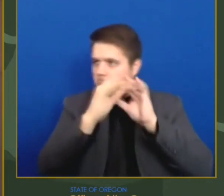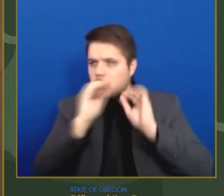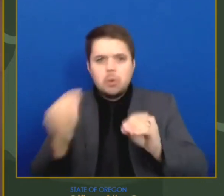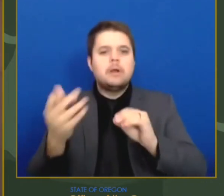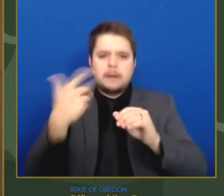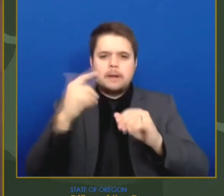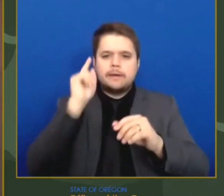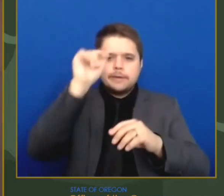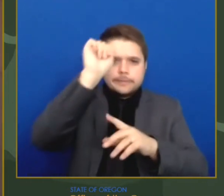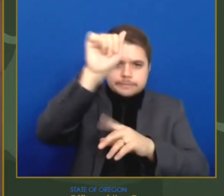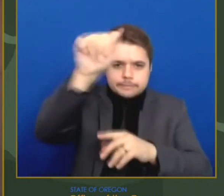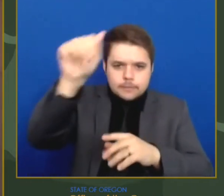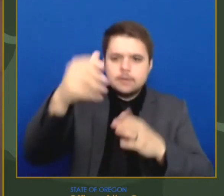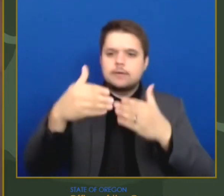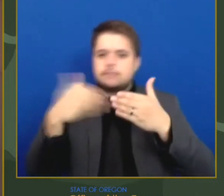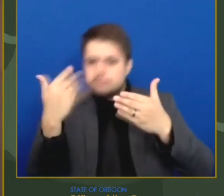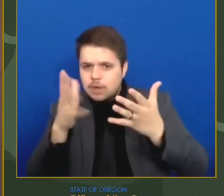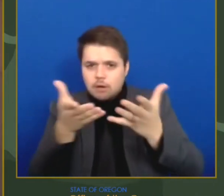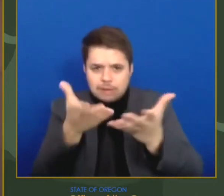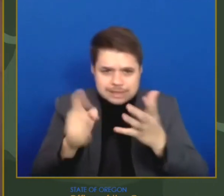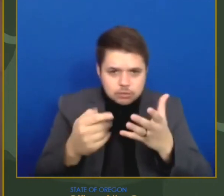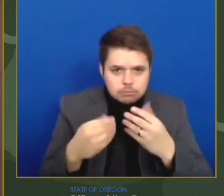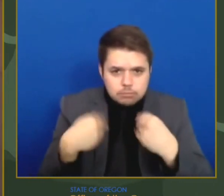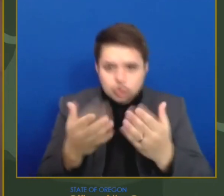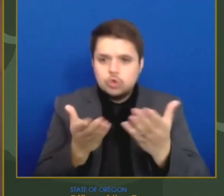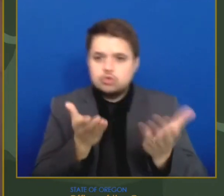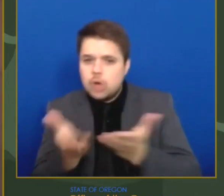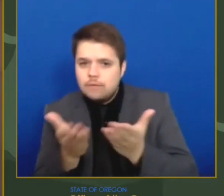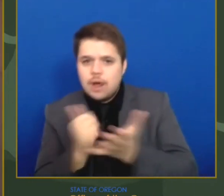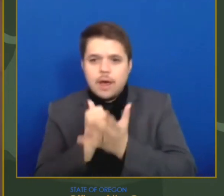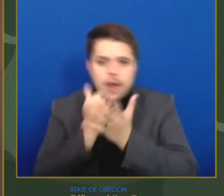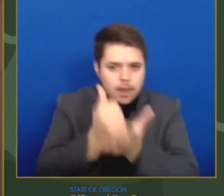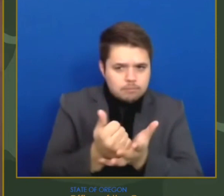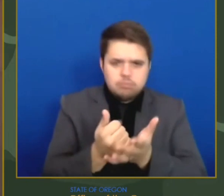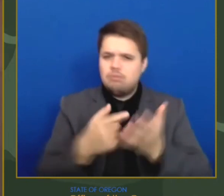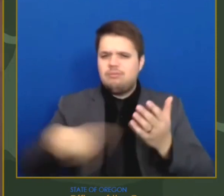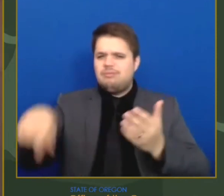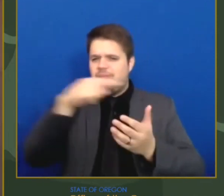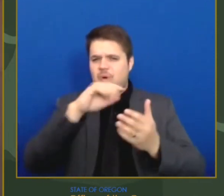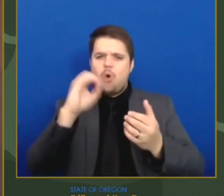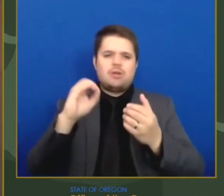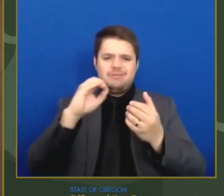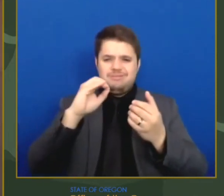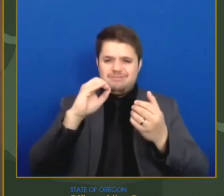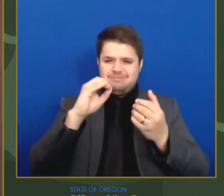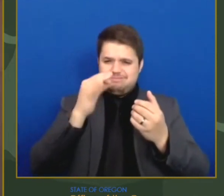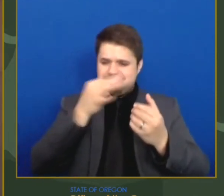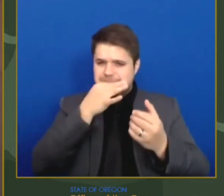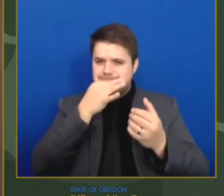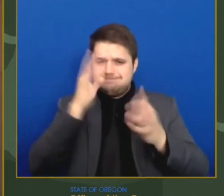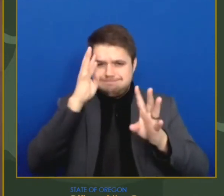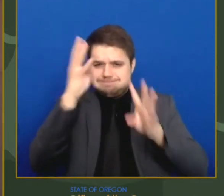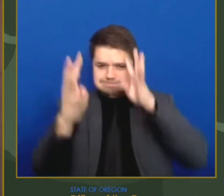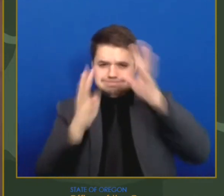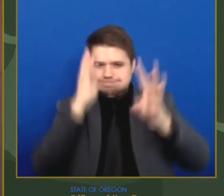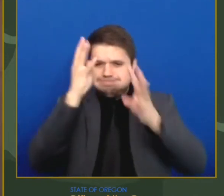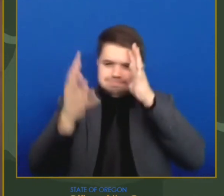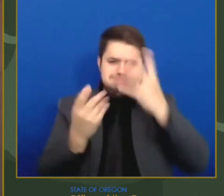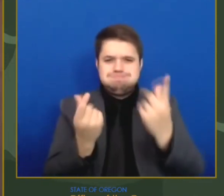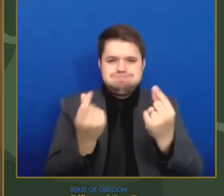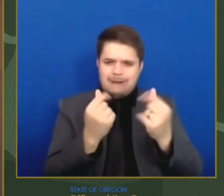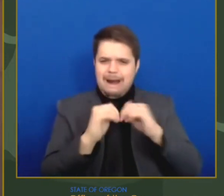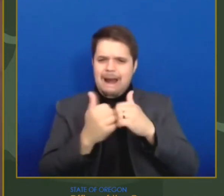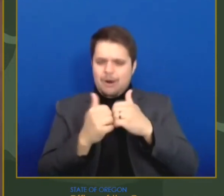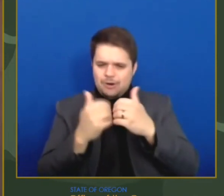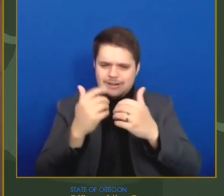River. This is incredibly creative work, and I'm so proud of the work our communities are doing and going the